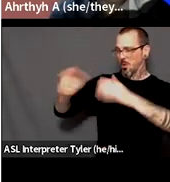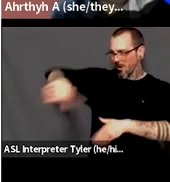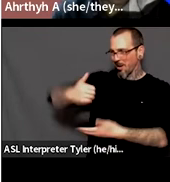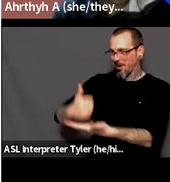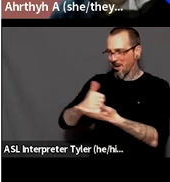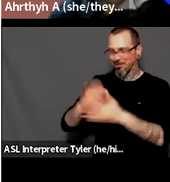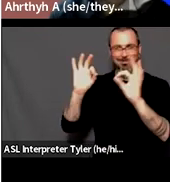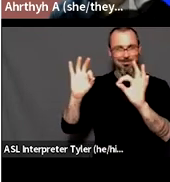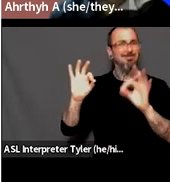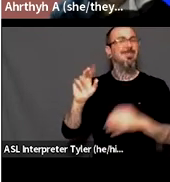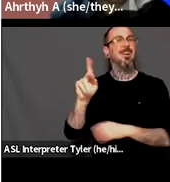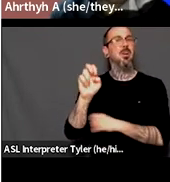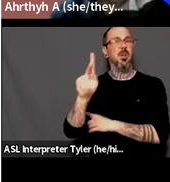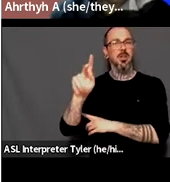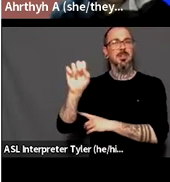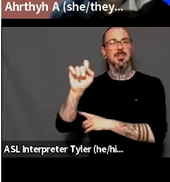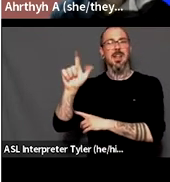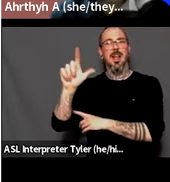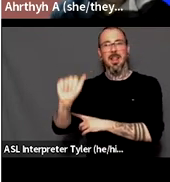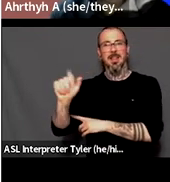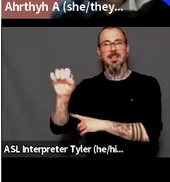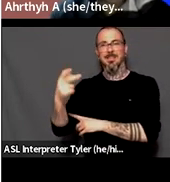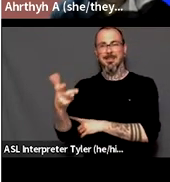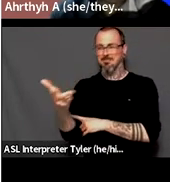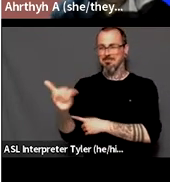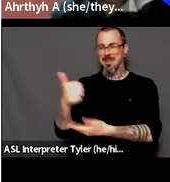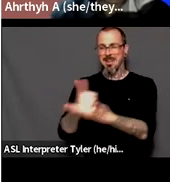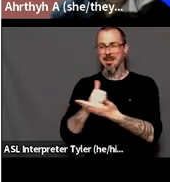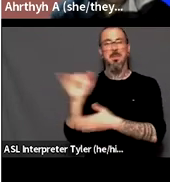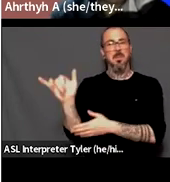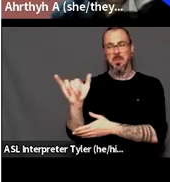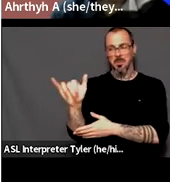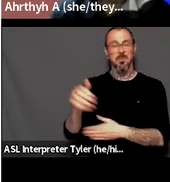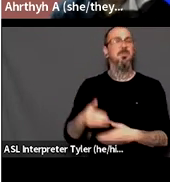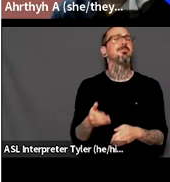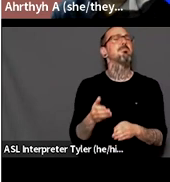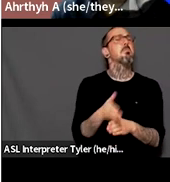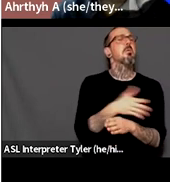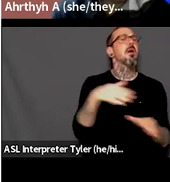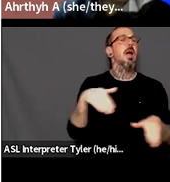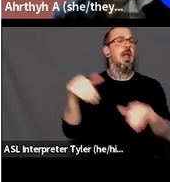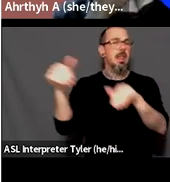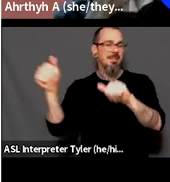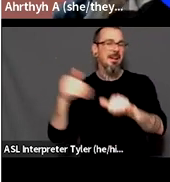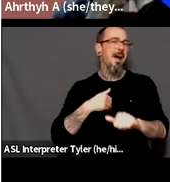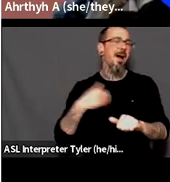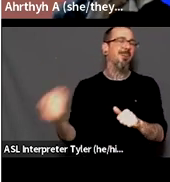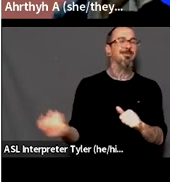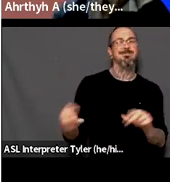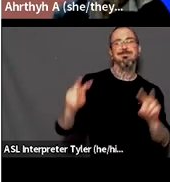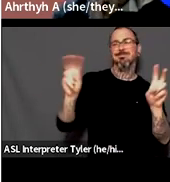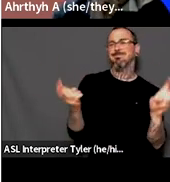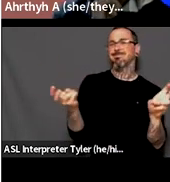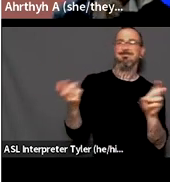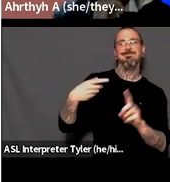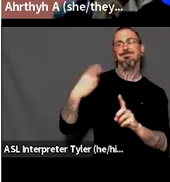and Seth. Um, before we leave today, we do have a bit of a small parting gift, um, that